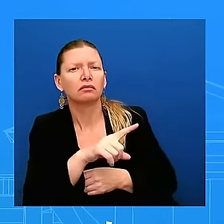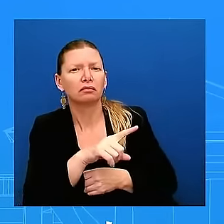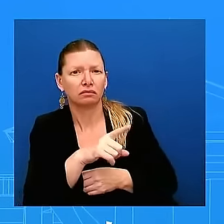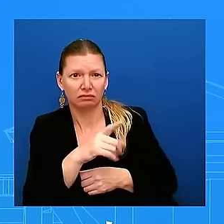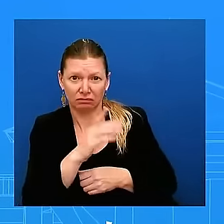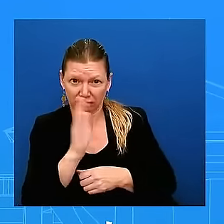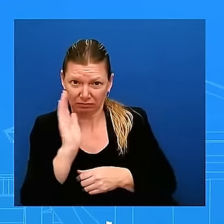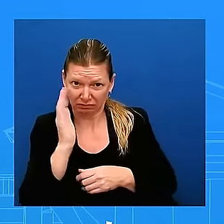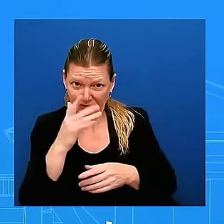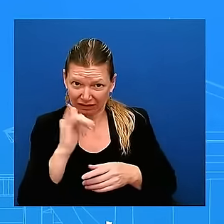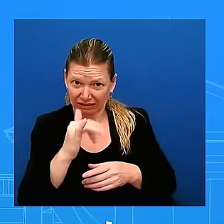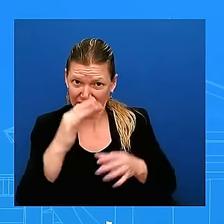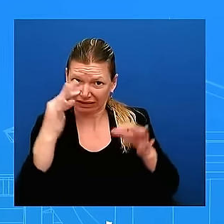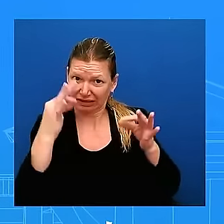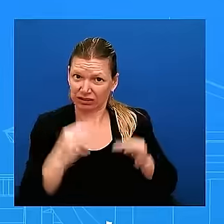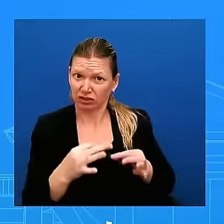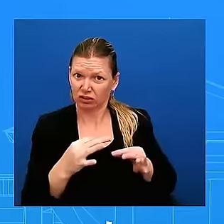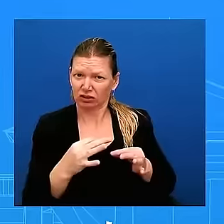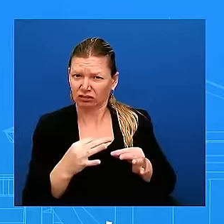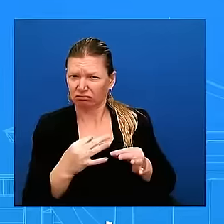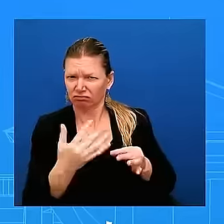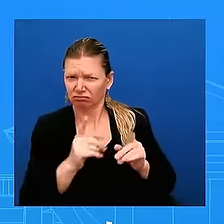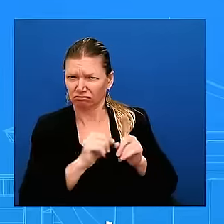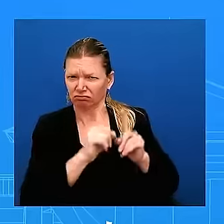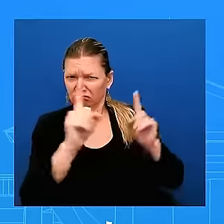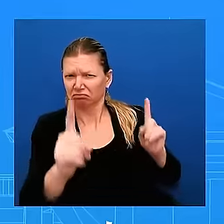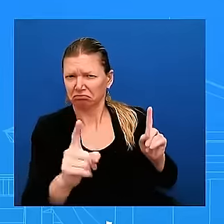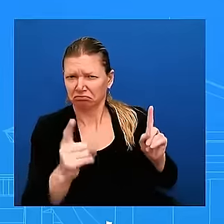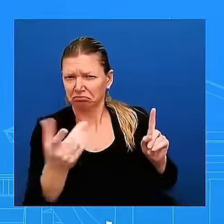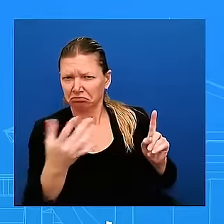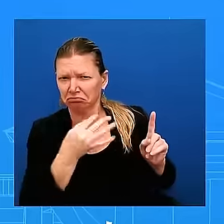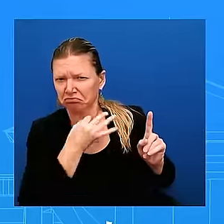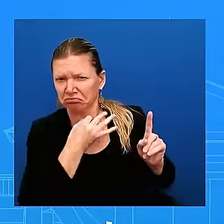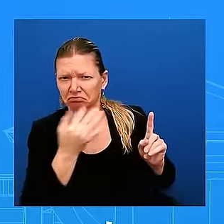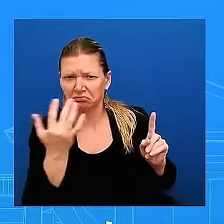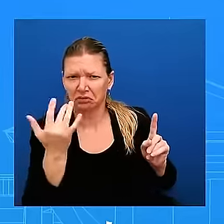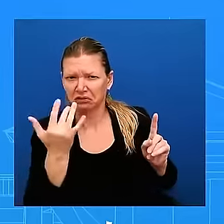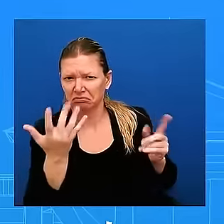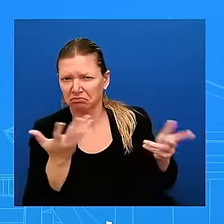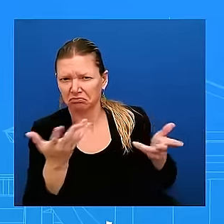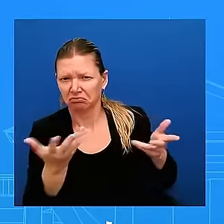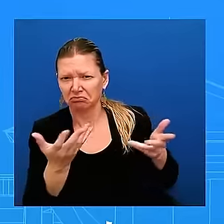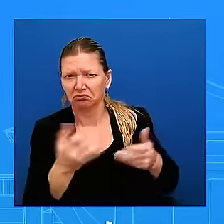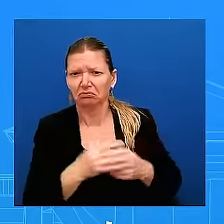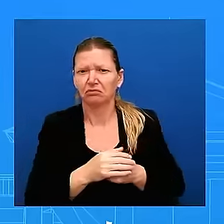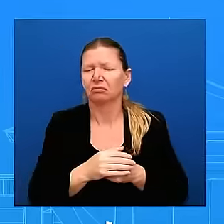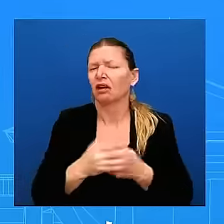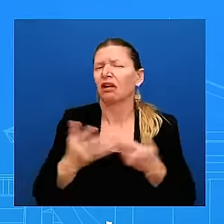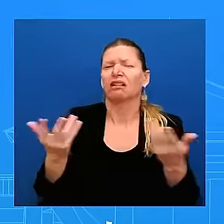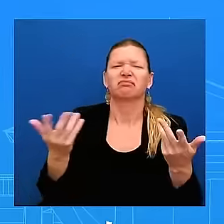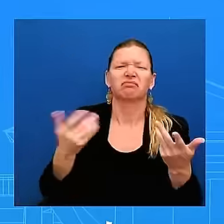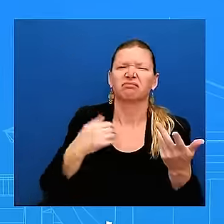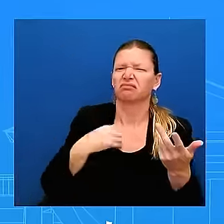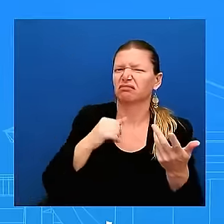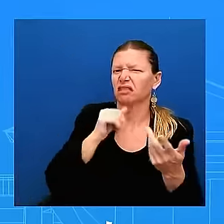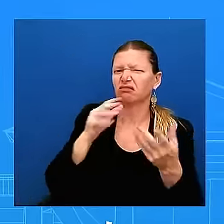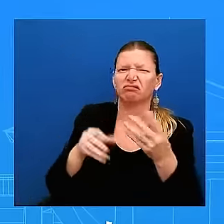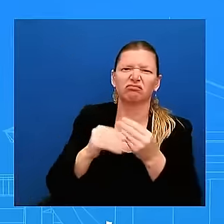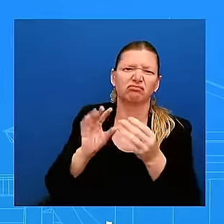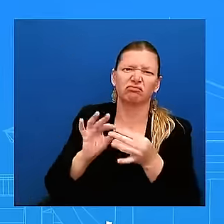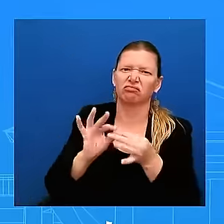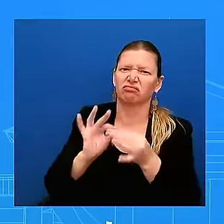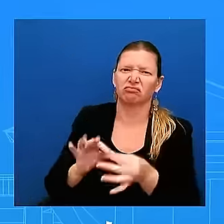great staying on unga the president will be delivering his final address as president before that body